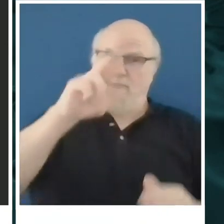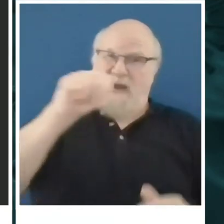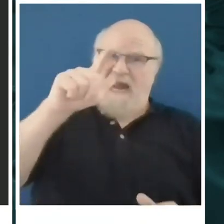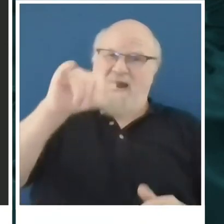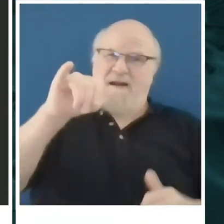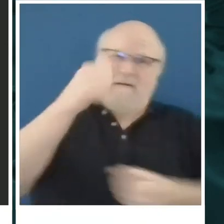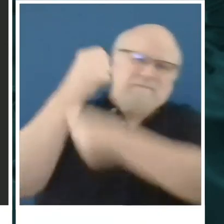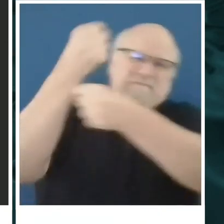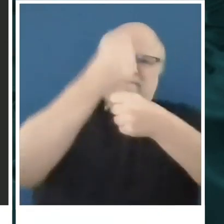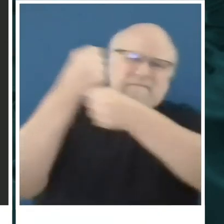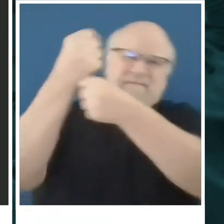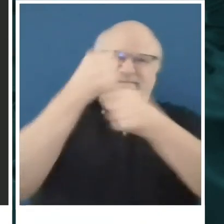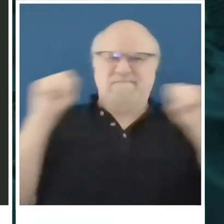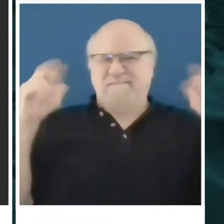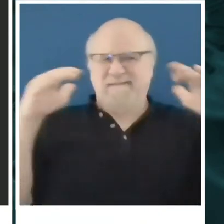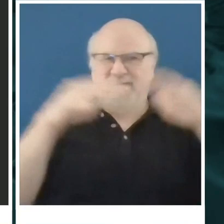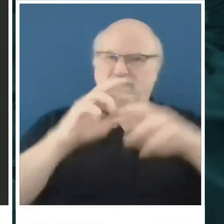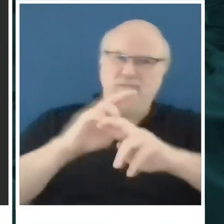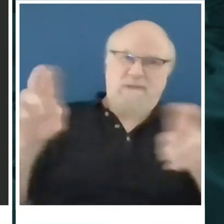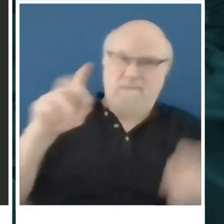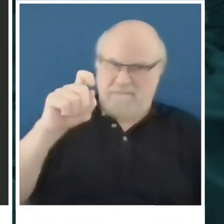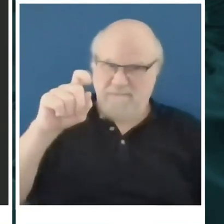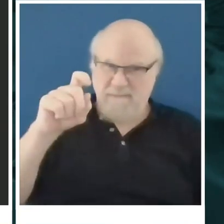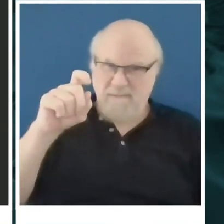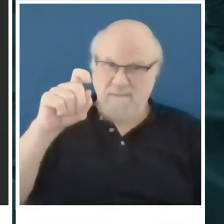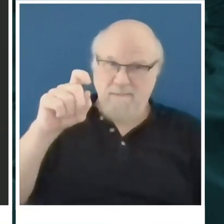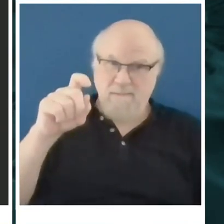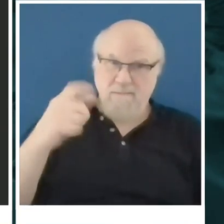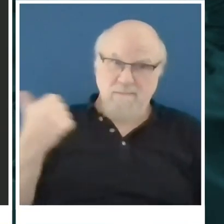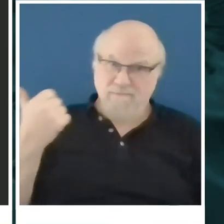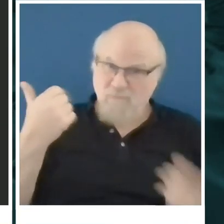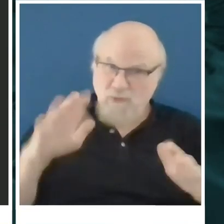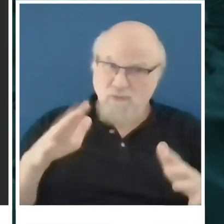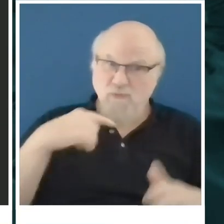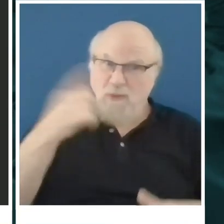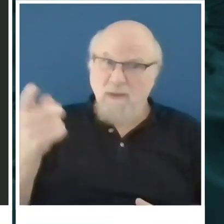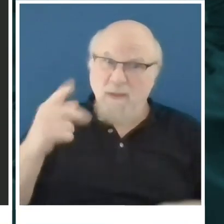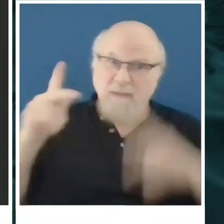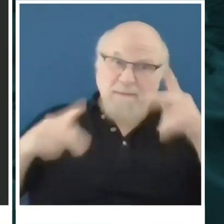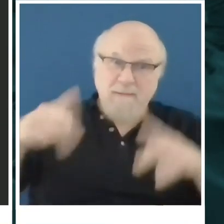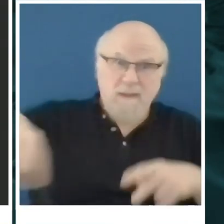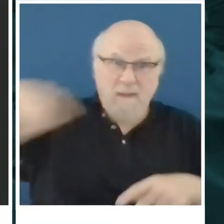yesterday. Do you have anything to say to those people that are going to be out there, and were you aware of that?